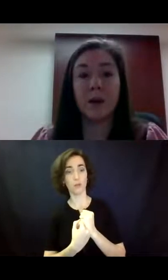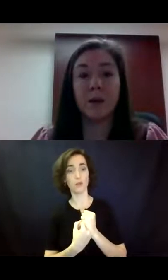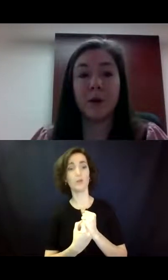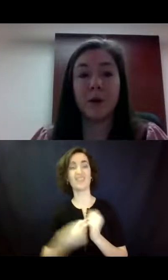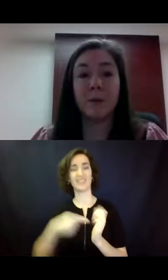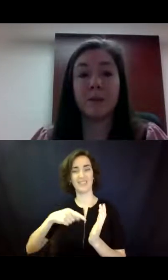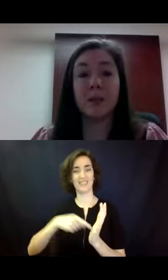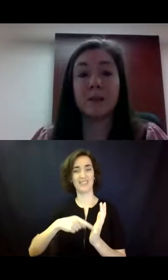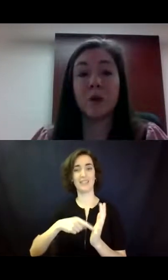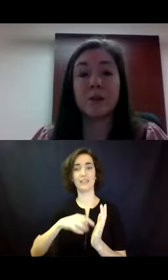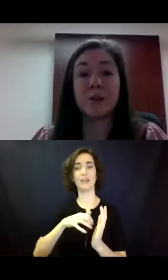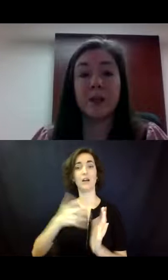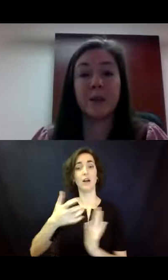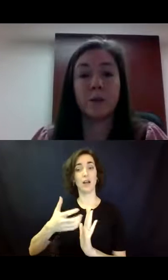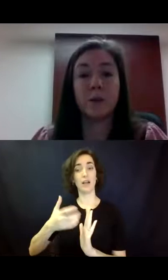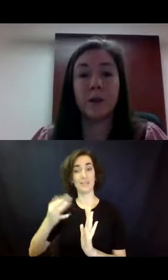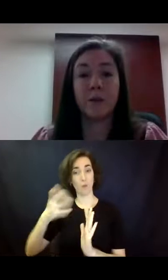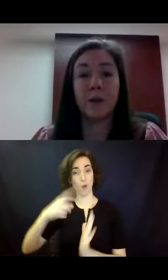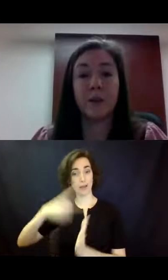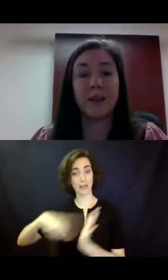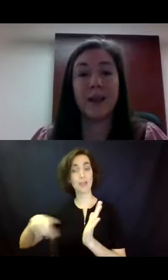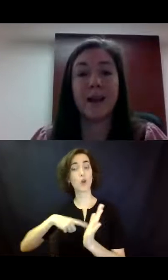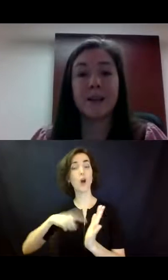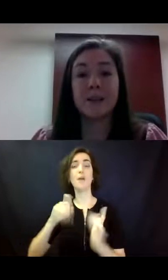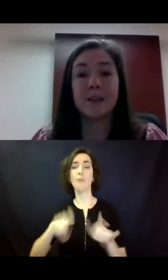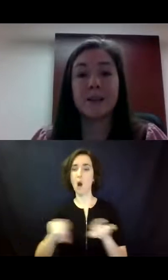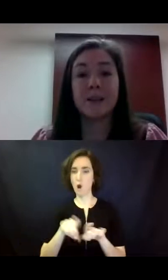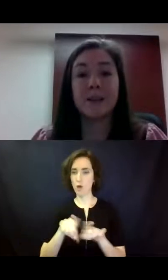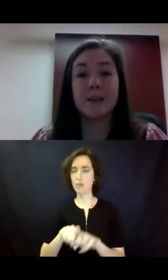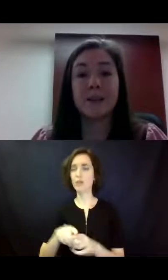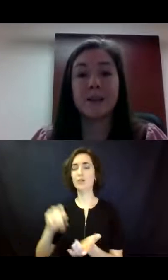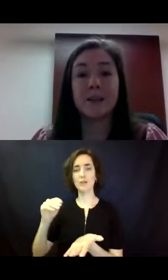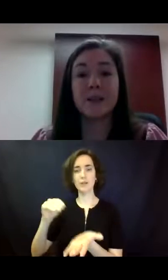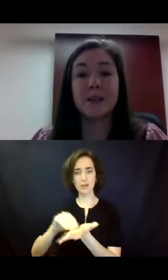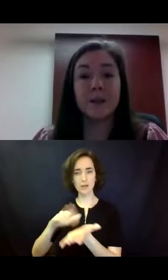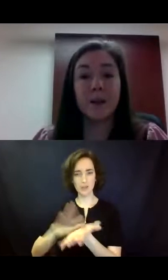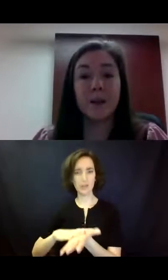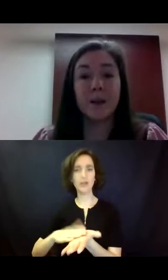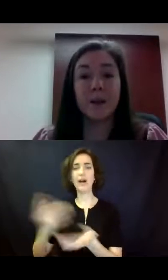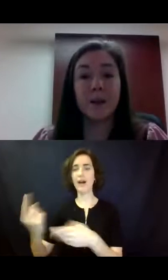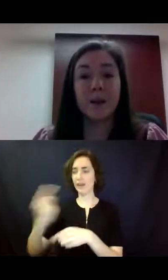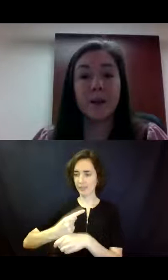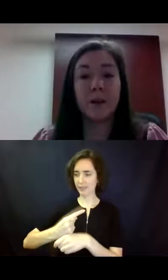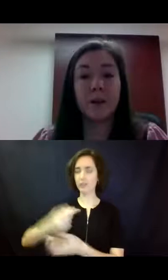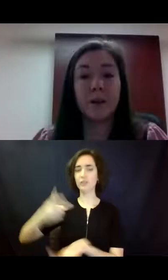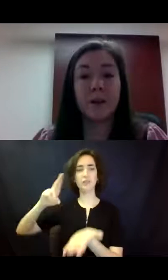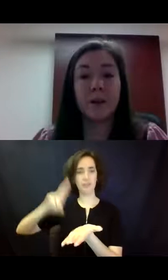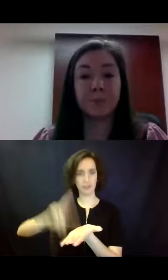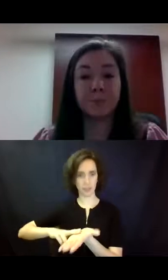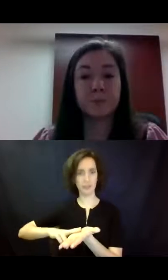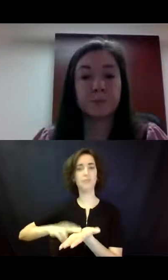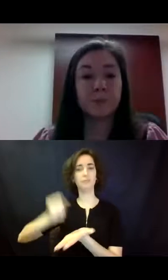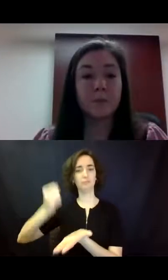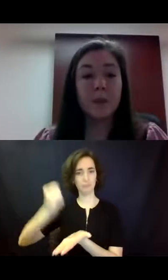um, agreement must also be in the form of an authentic act. It is dated and signed, um, and